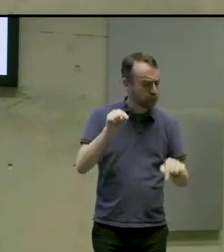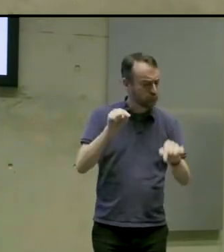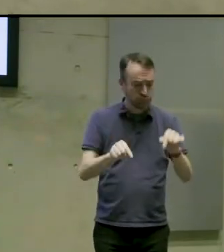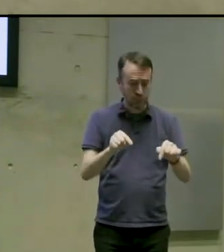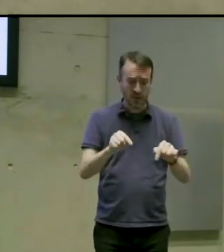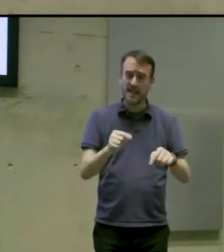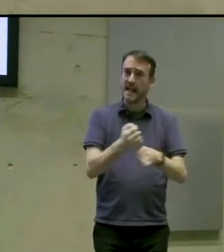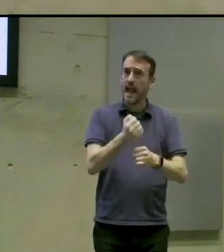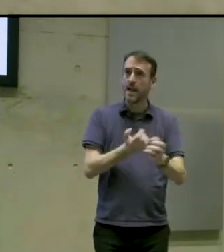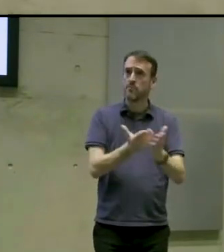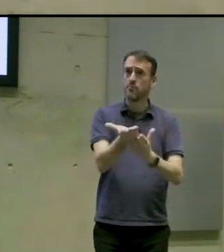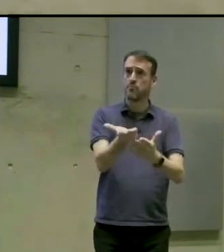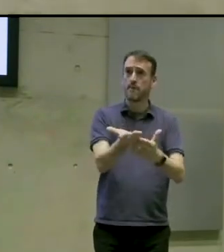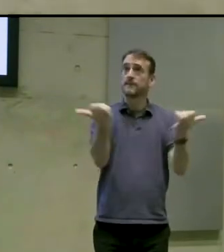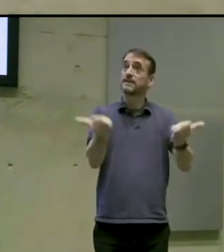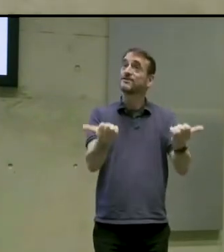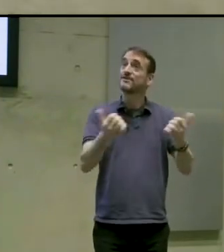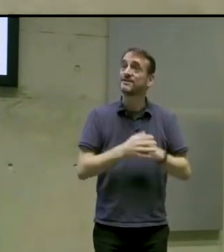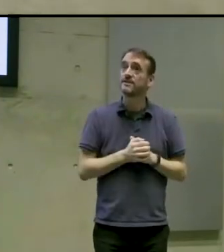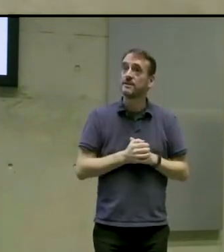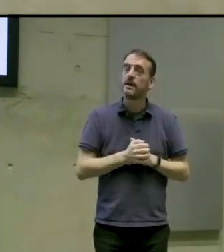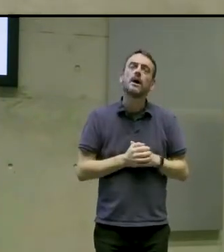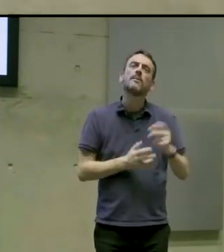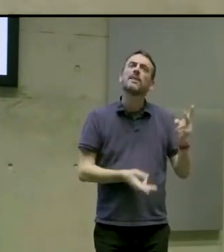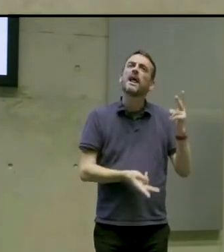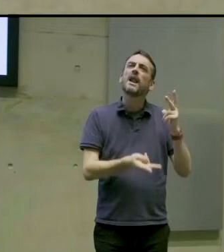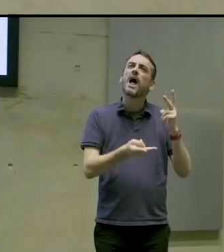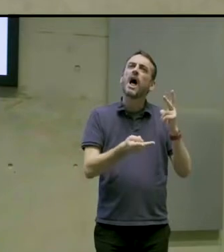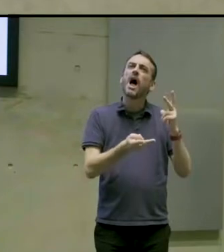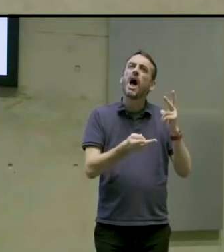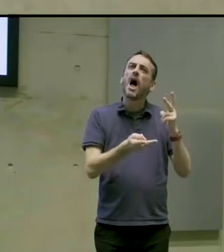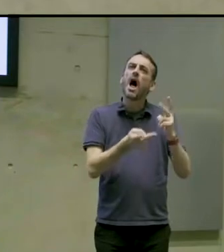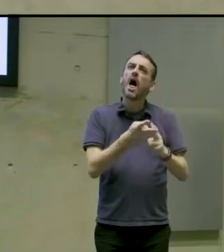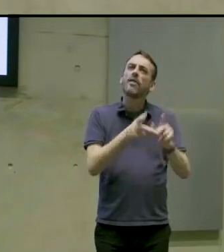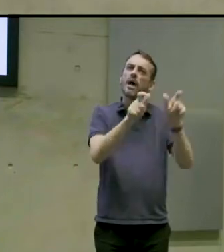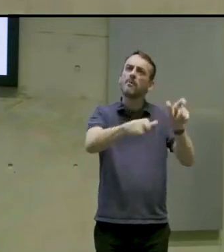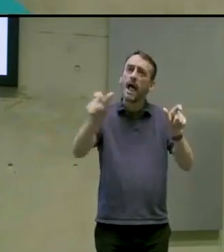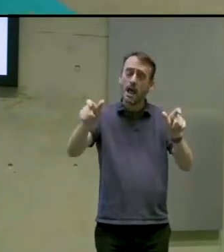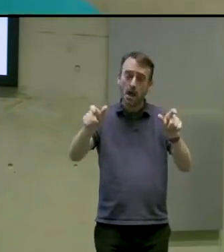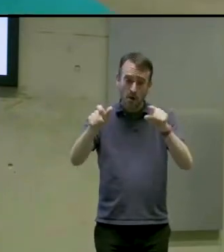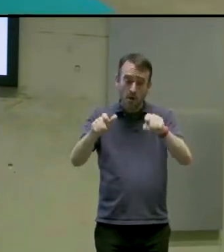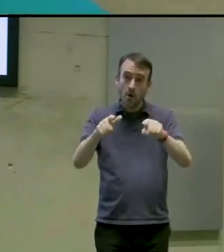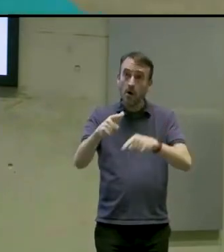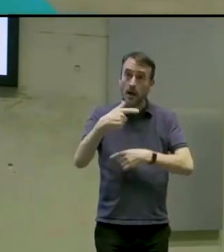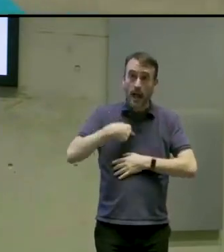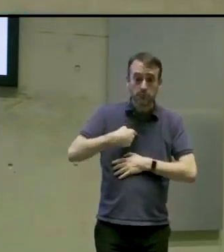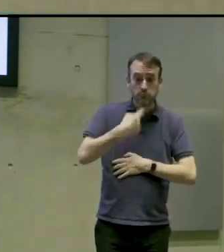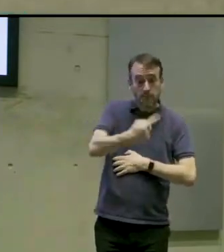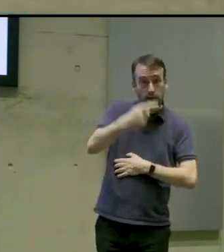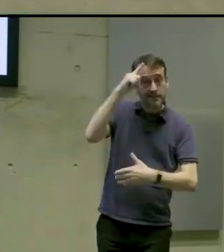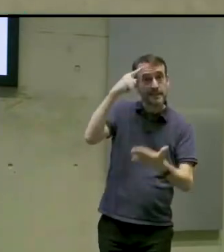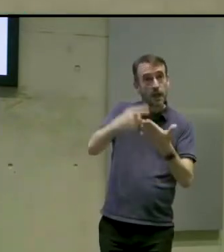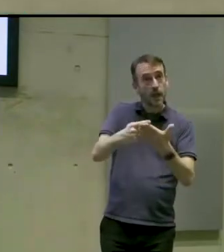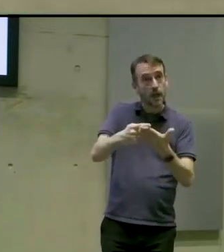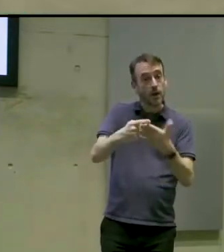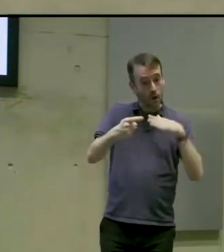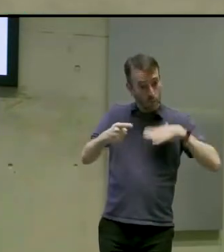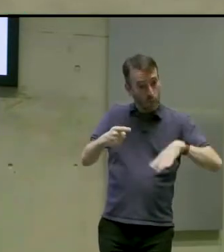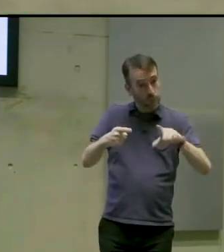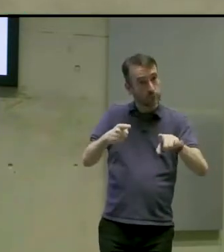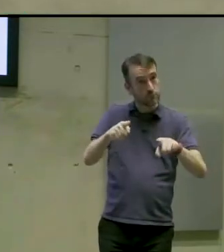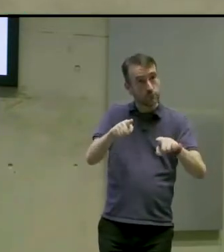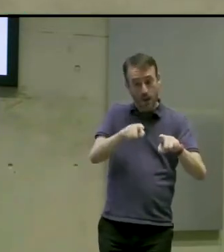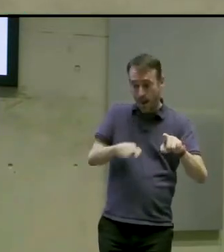But of course, we still offer other players the ability to point and click if they want. But the whole idea here is that we're offering these